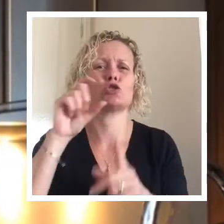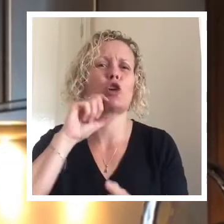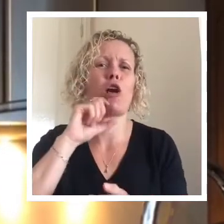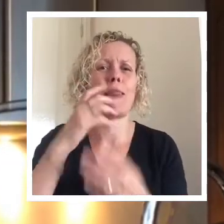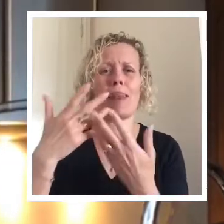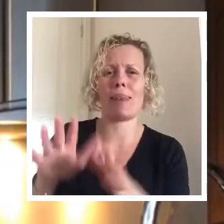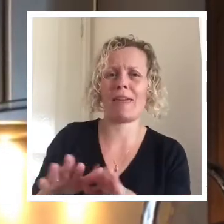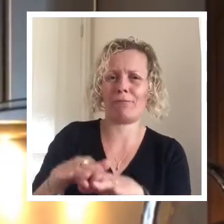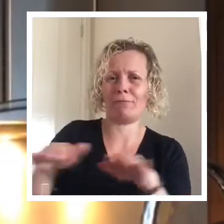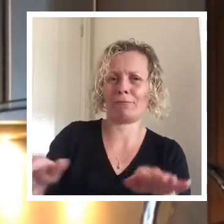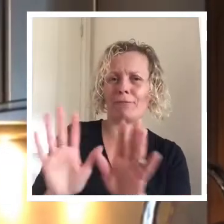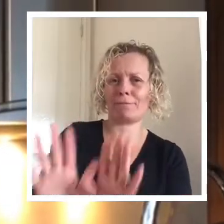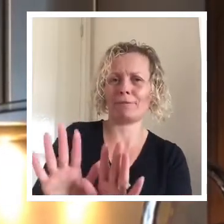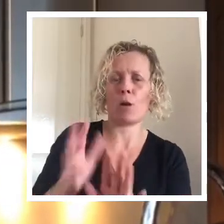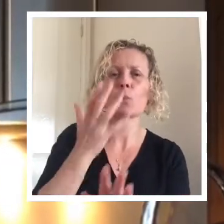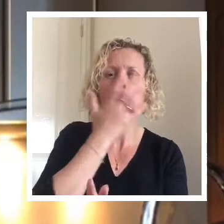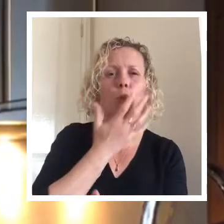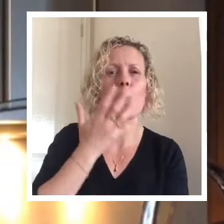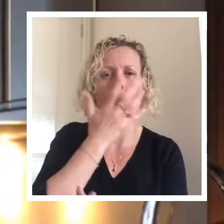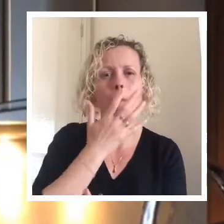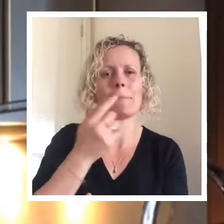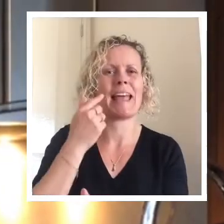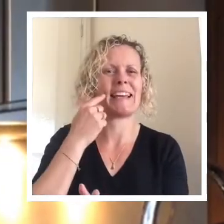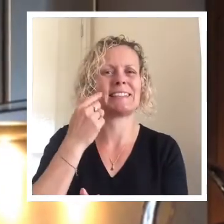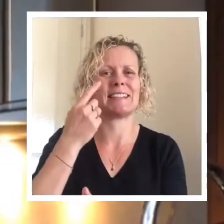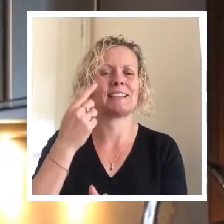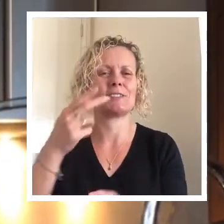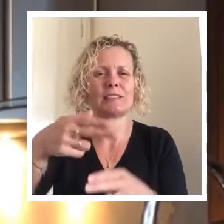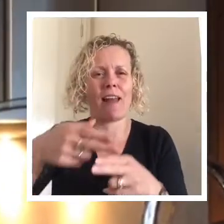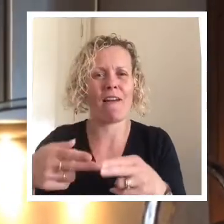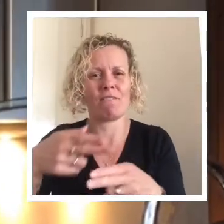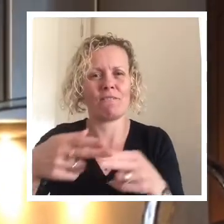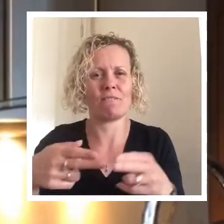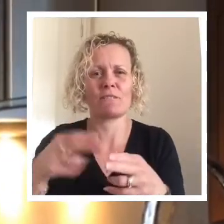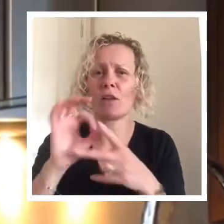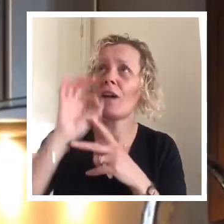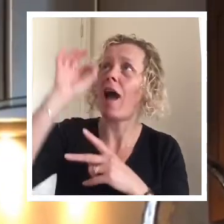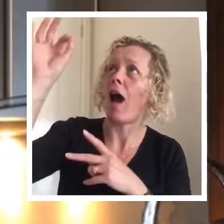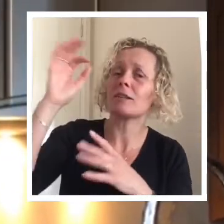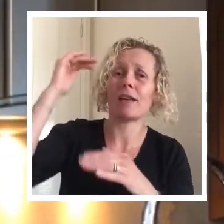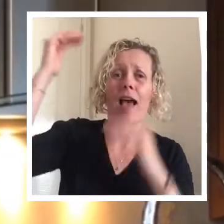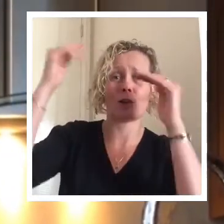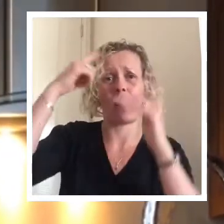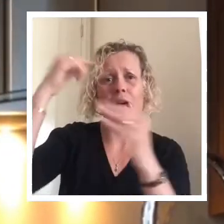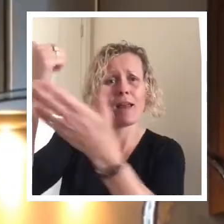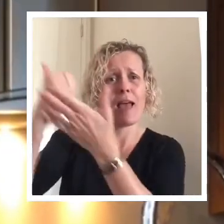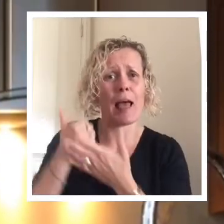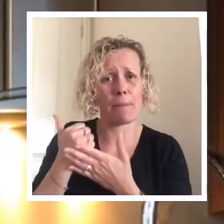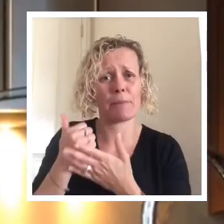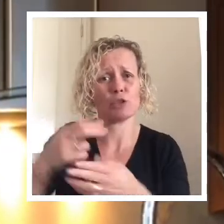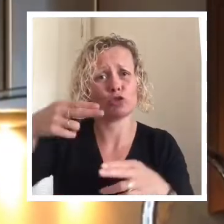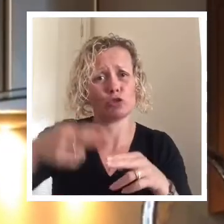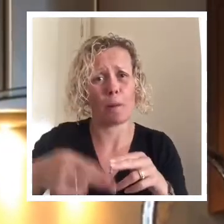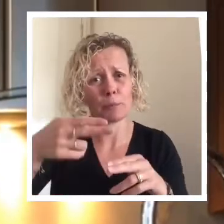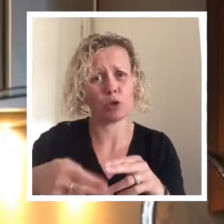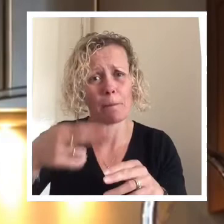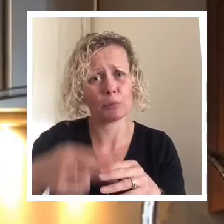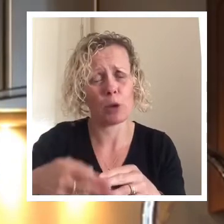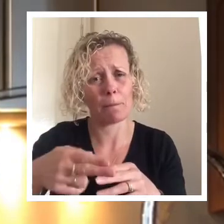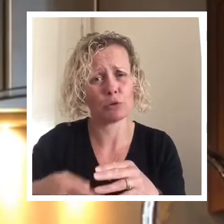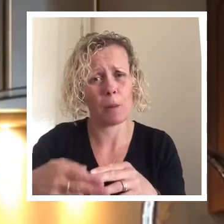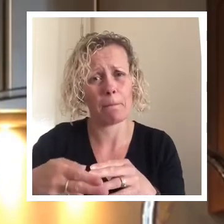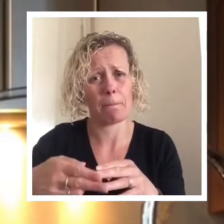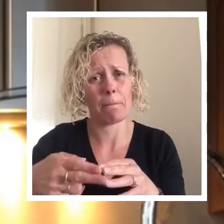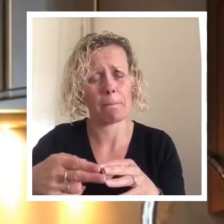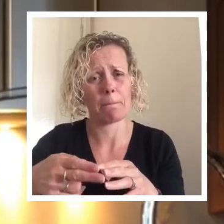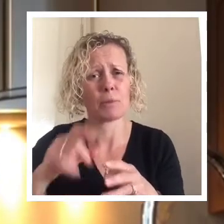So I haven't used quite a sharp knife. So please, please get an adult to help. So I'm just going to finish chopping this